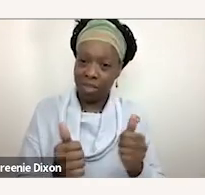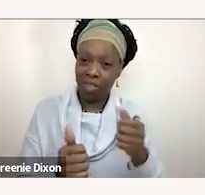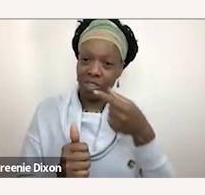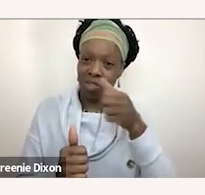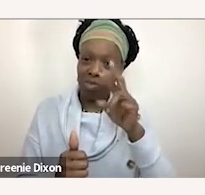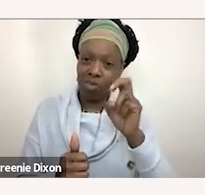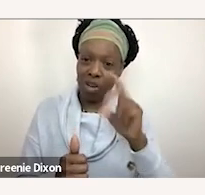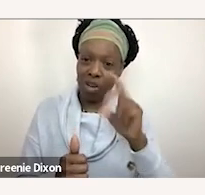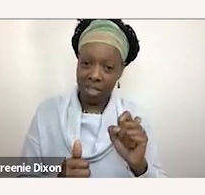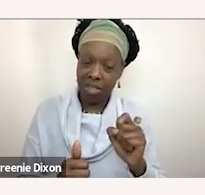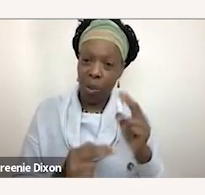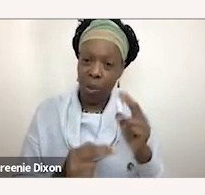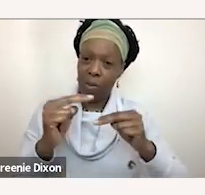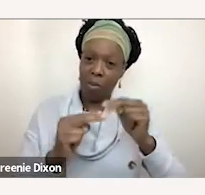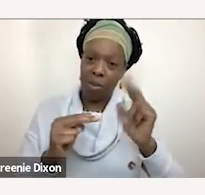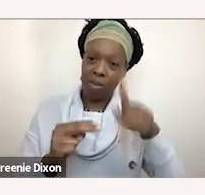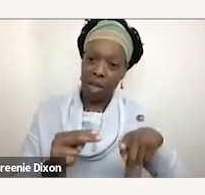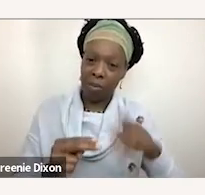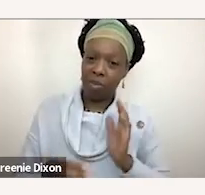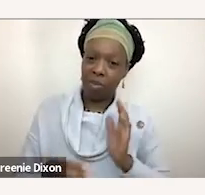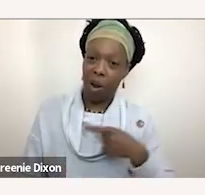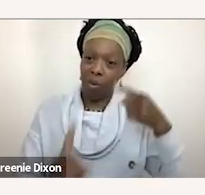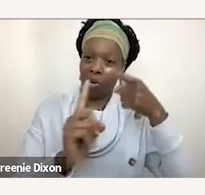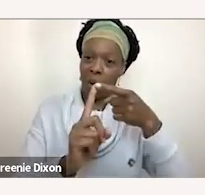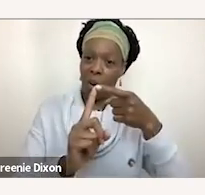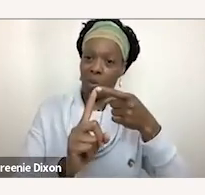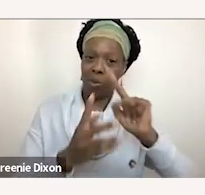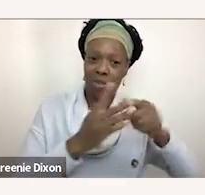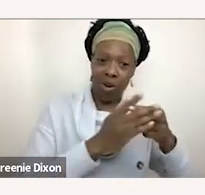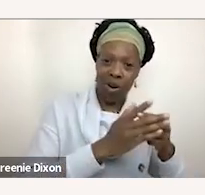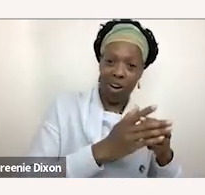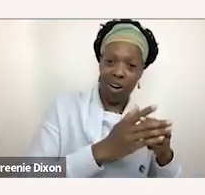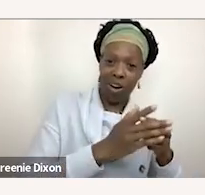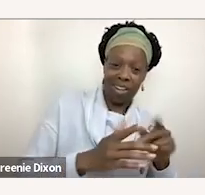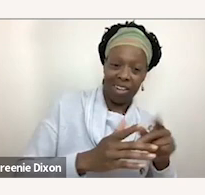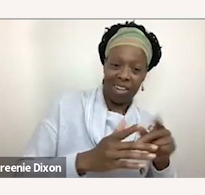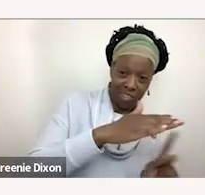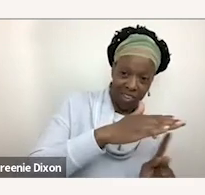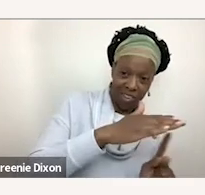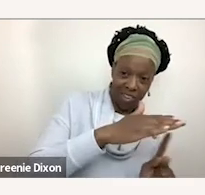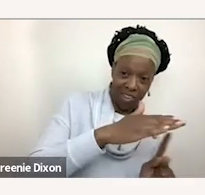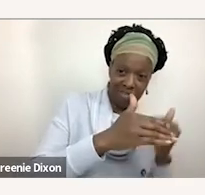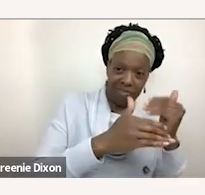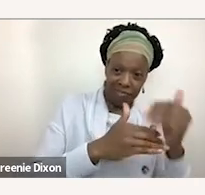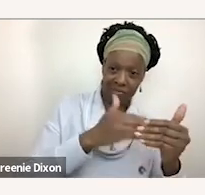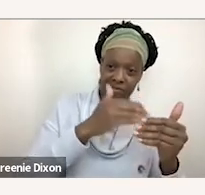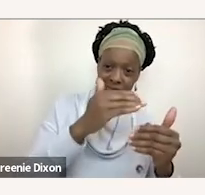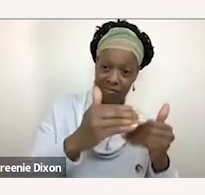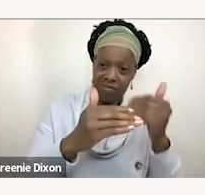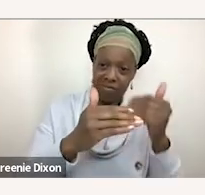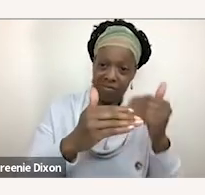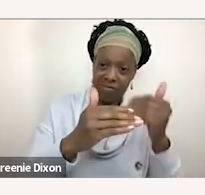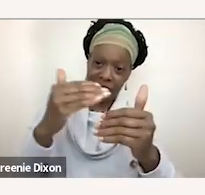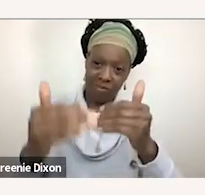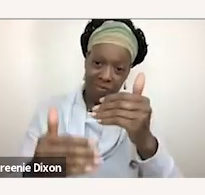our our goal and our hope is that you would start it in kindergarten and you would you know follow it all the way through to grade 12 and